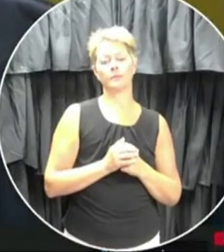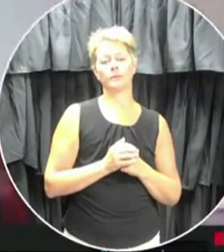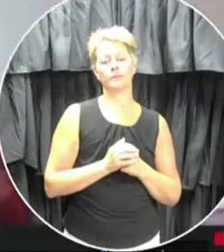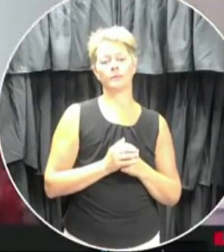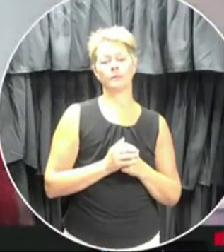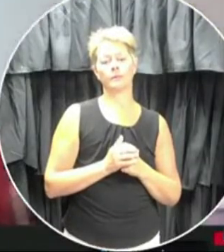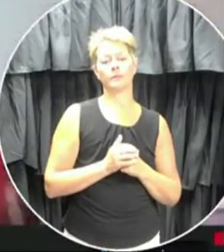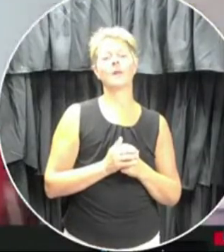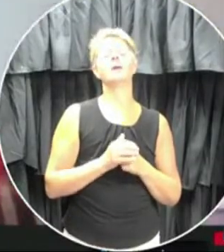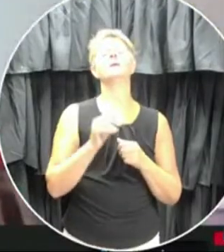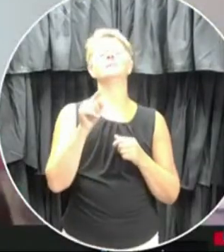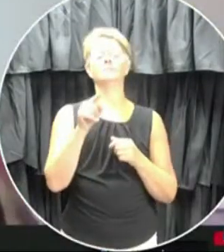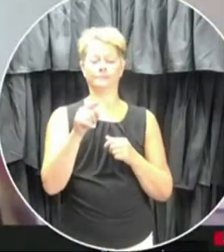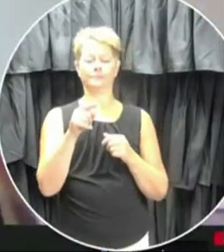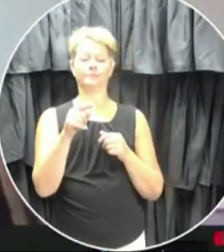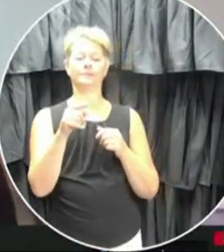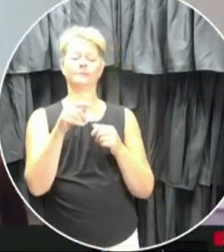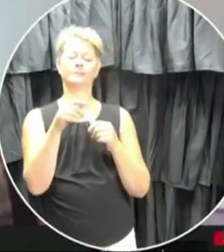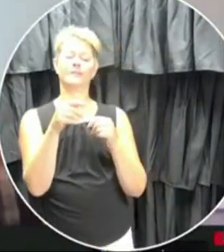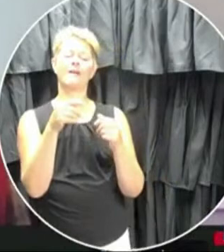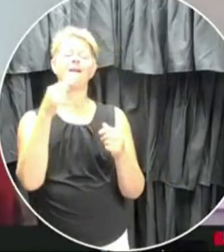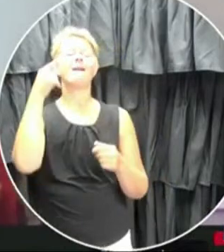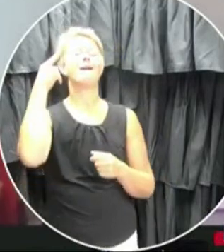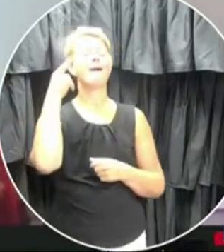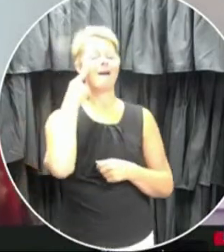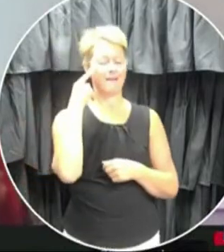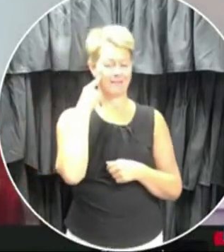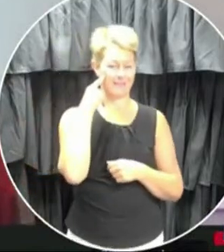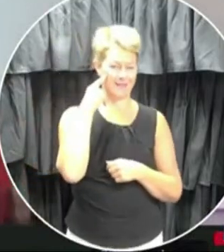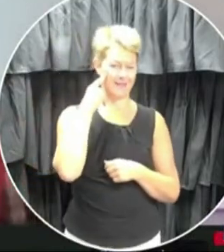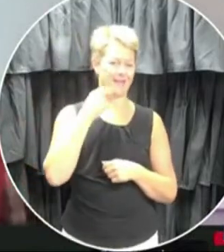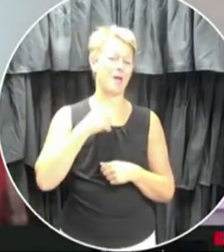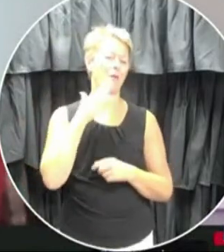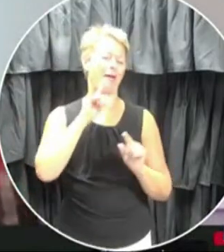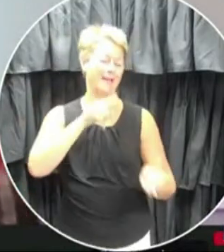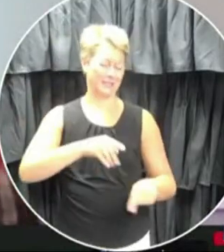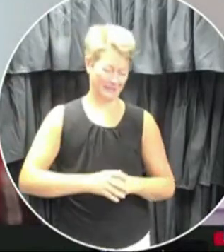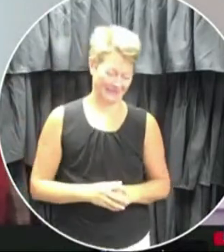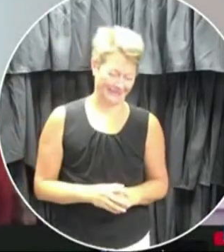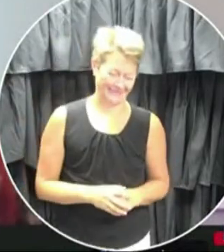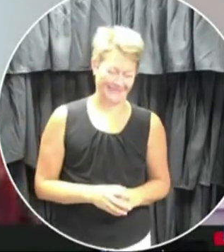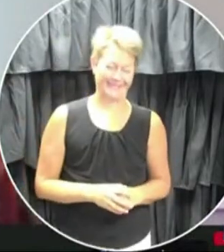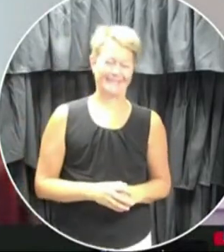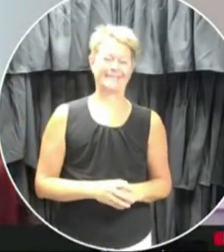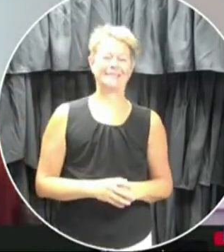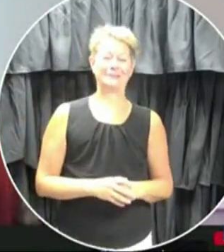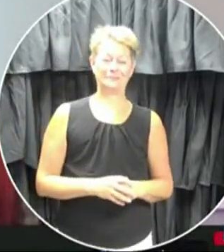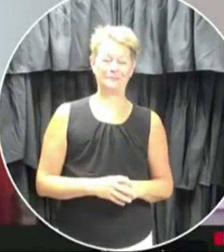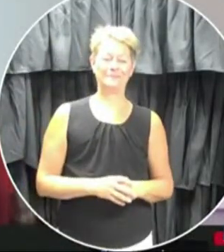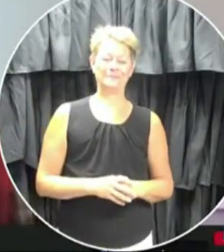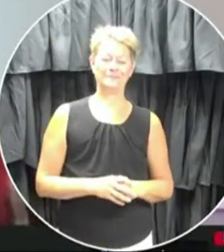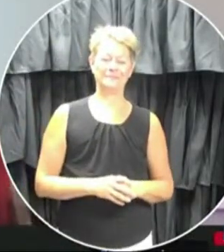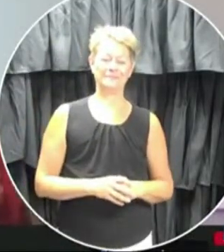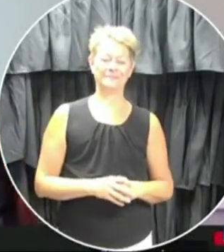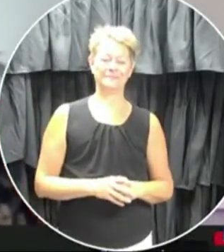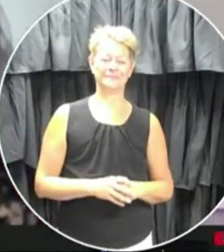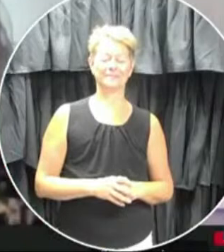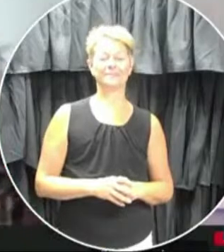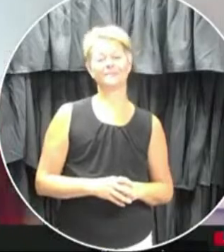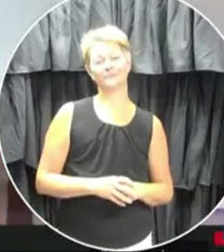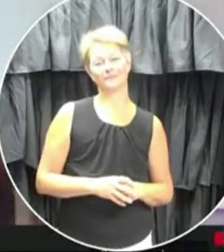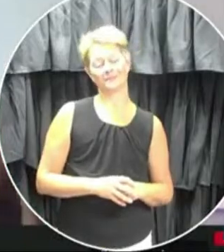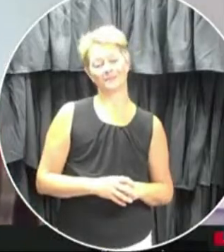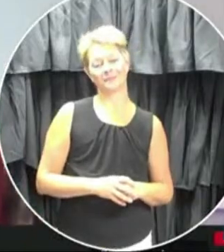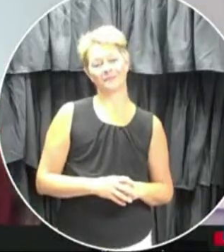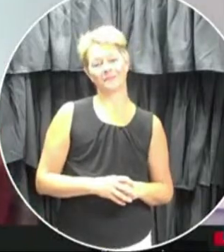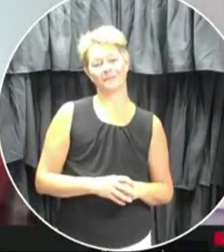All right. I, I think we can, uh, I can take that one. Um, so there is, um,